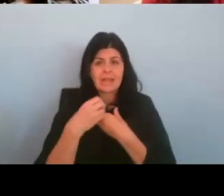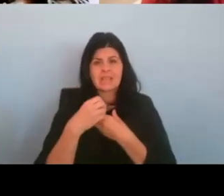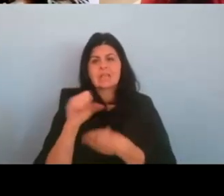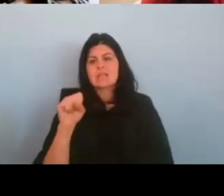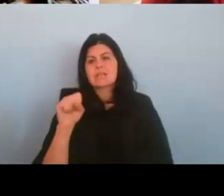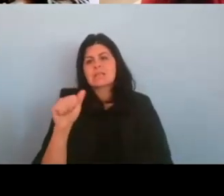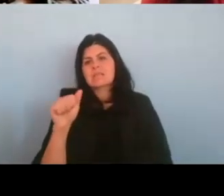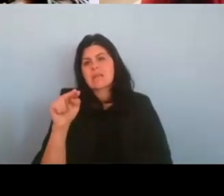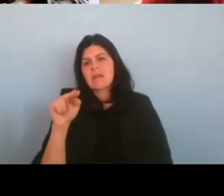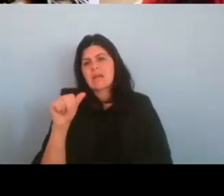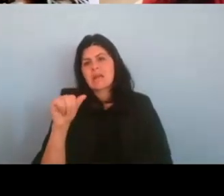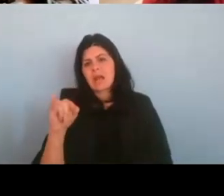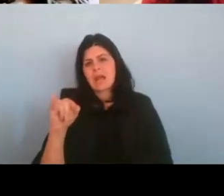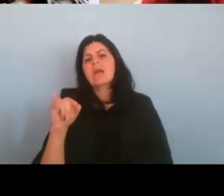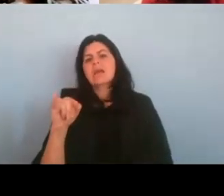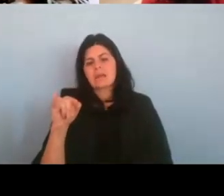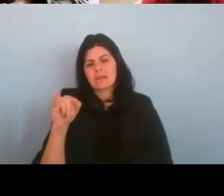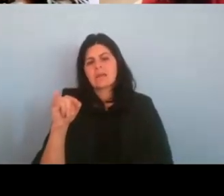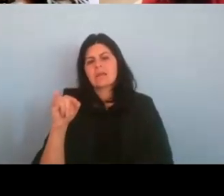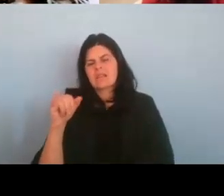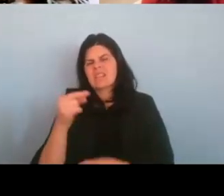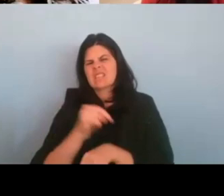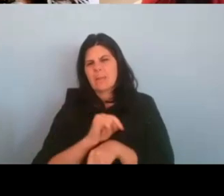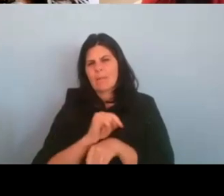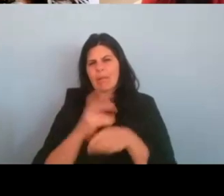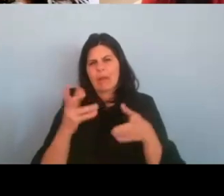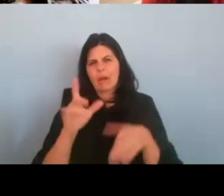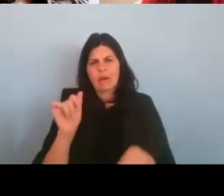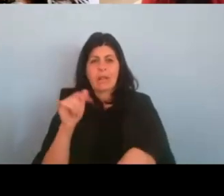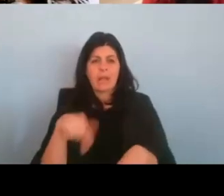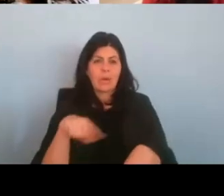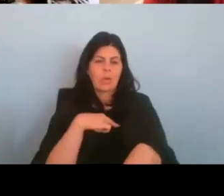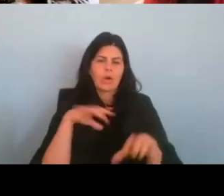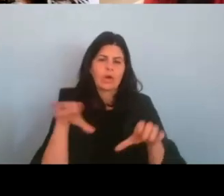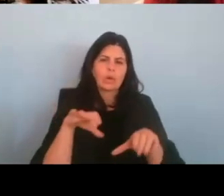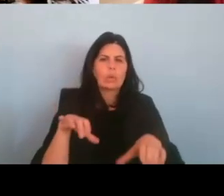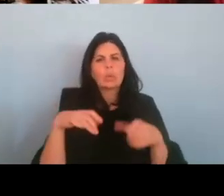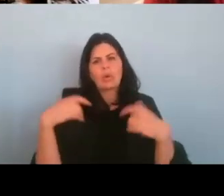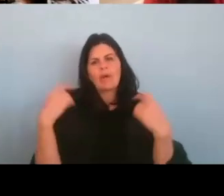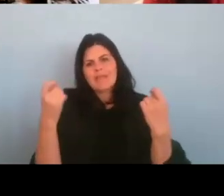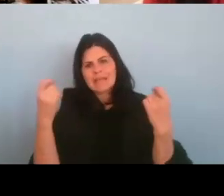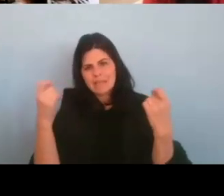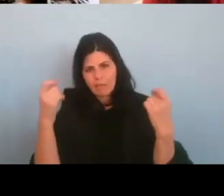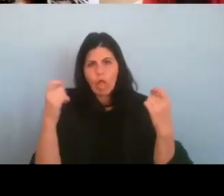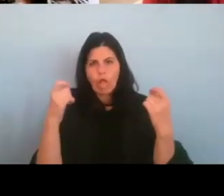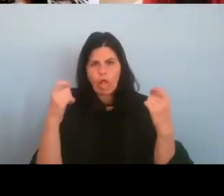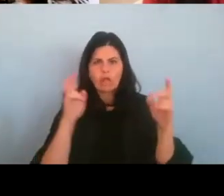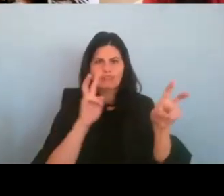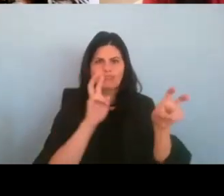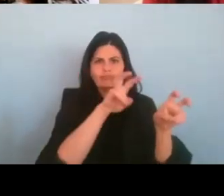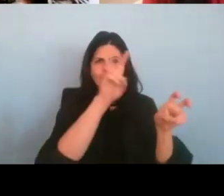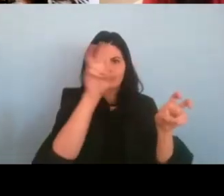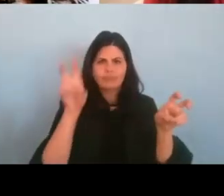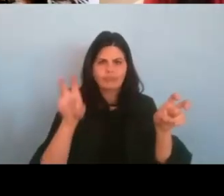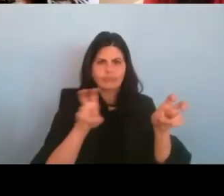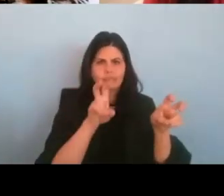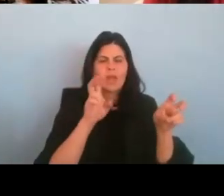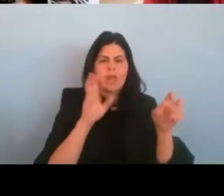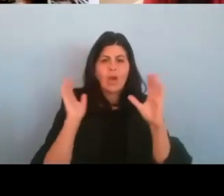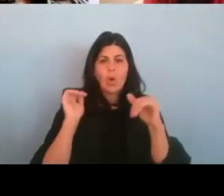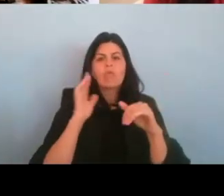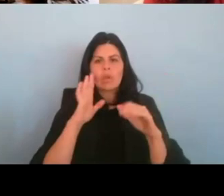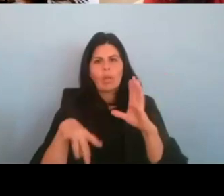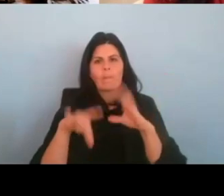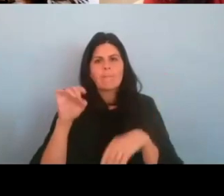in LA. Um, we're doing the festival circuit. And so the hope is that through the festival circuit, we will be picked up for wider